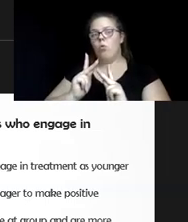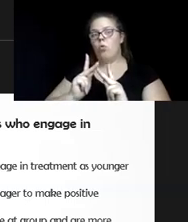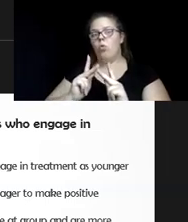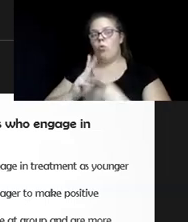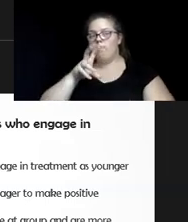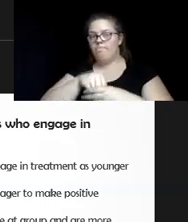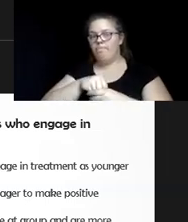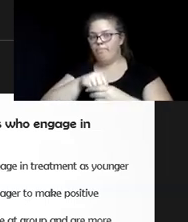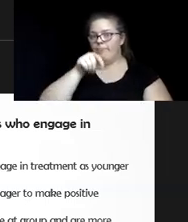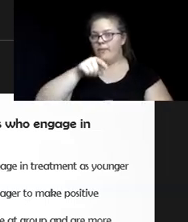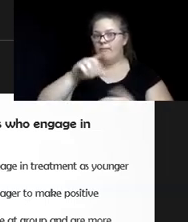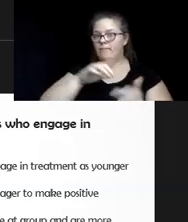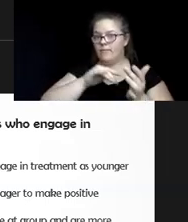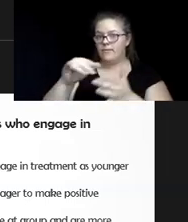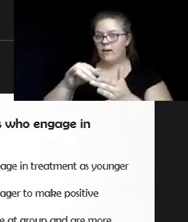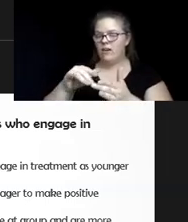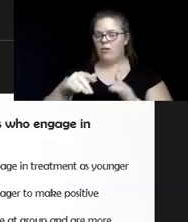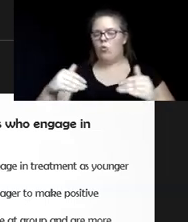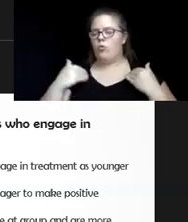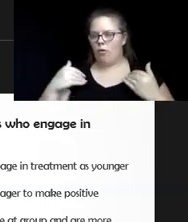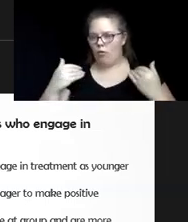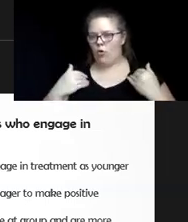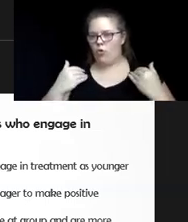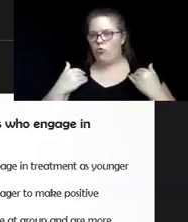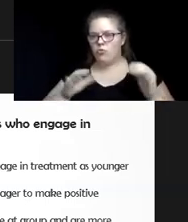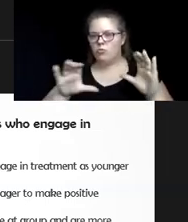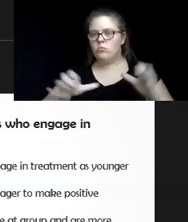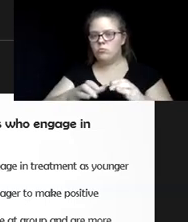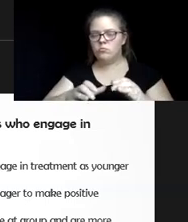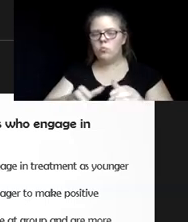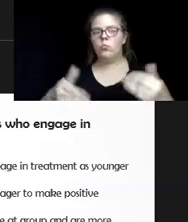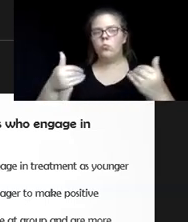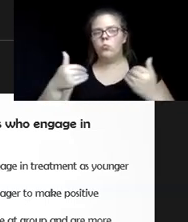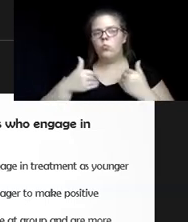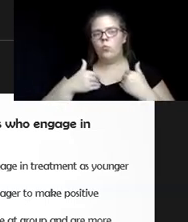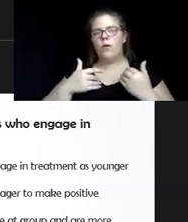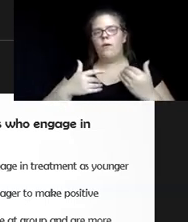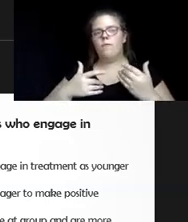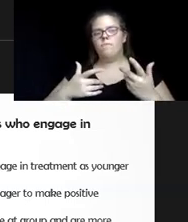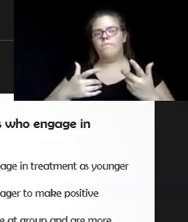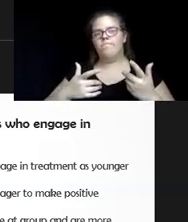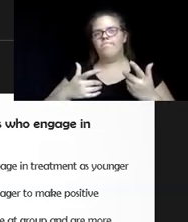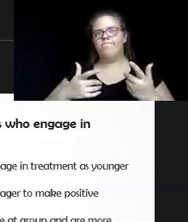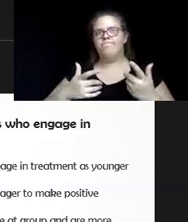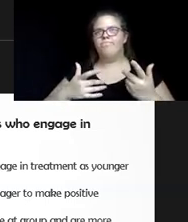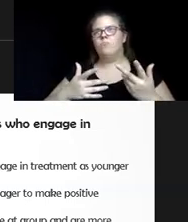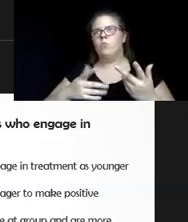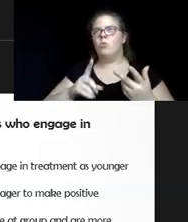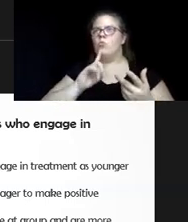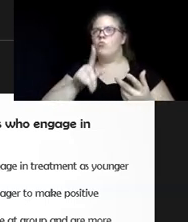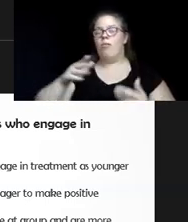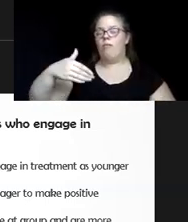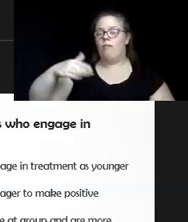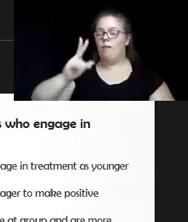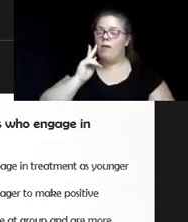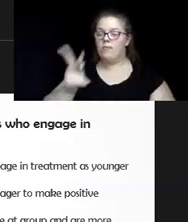those studies are people in the younger age group. So we haven't seen the data on how effective these treatments are for